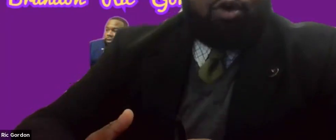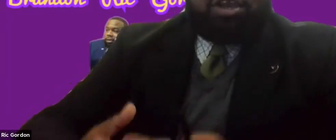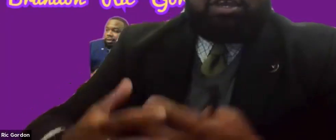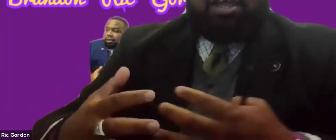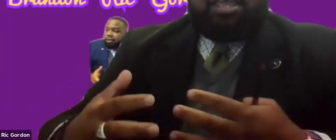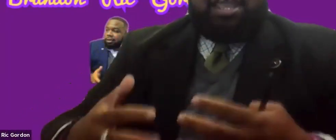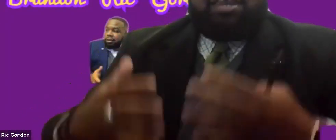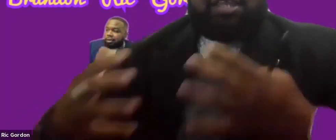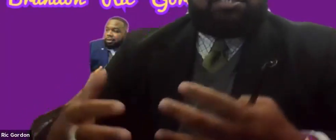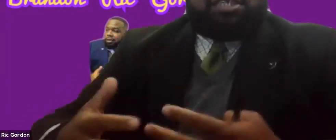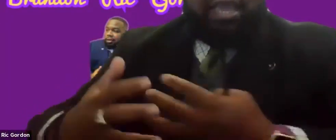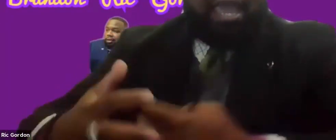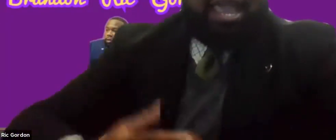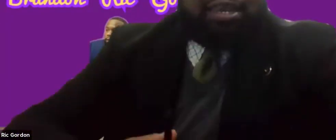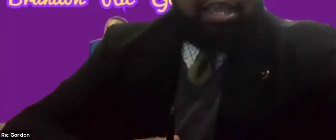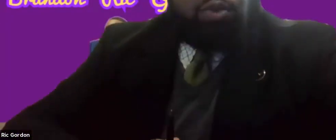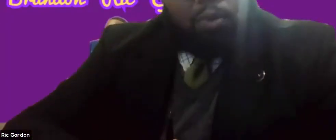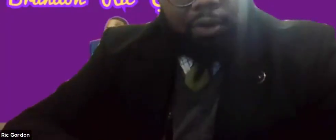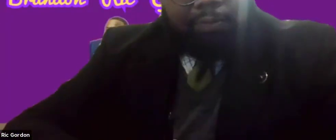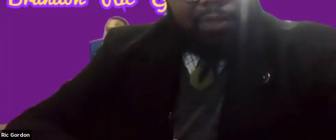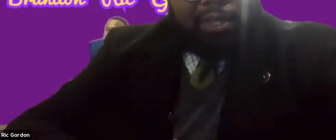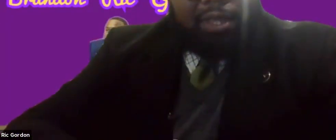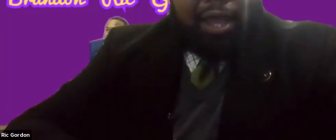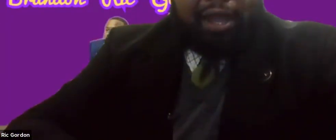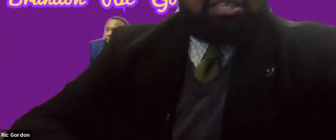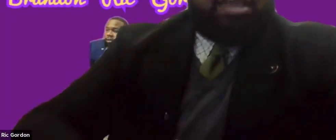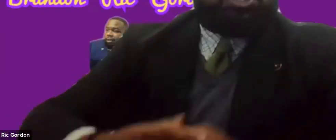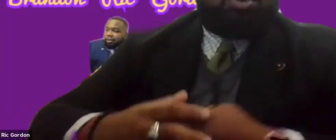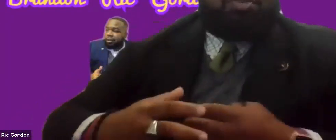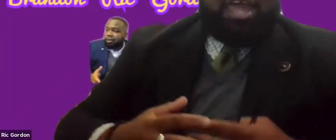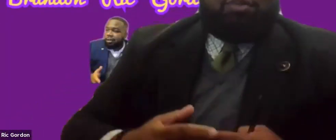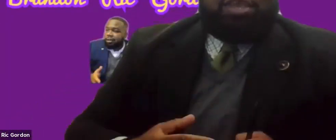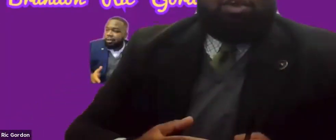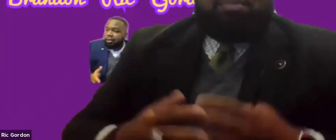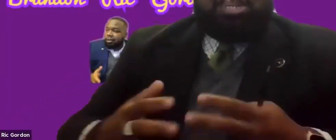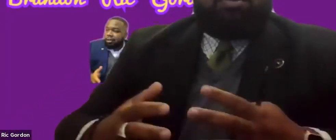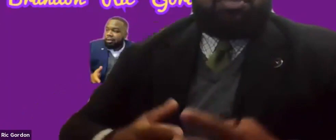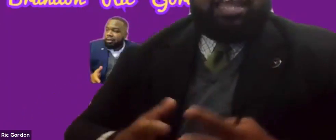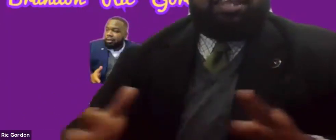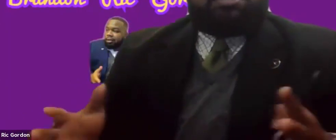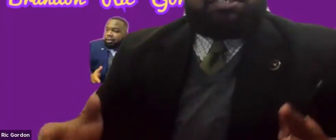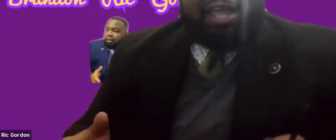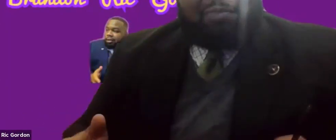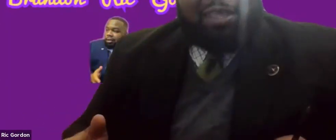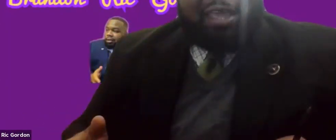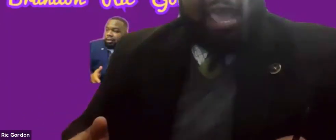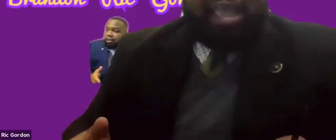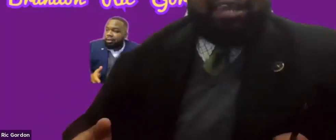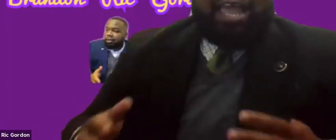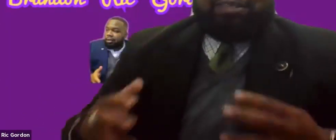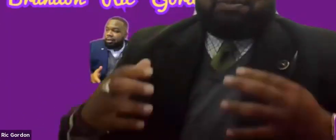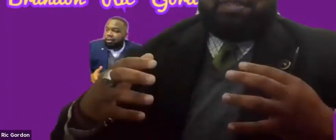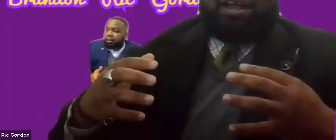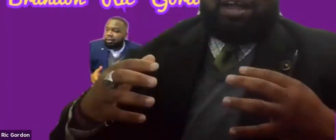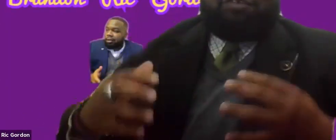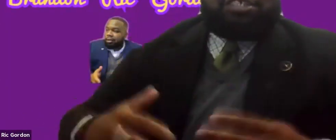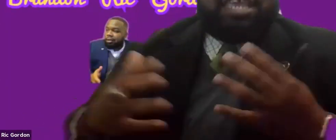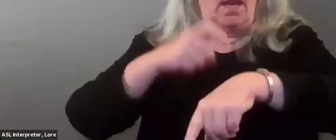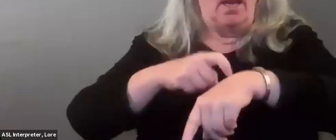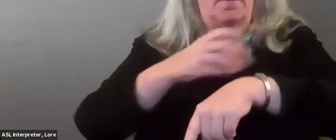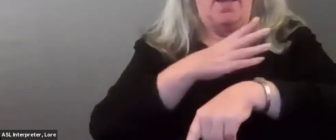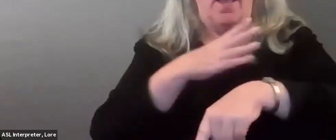are done in decency and in order to make sure that we are meeting within a decent time and not